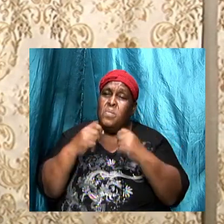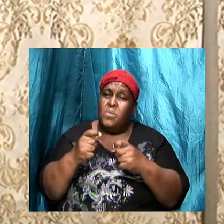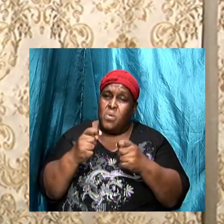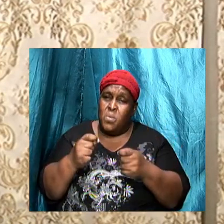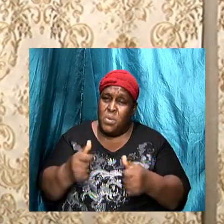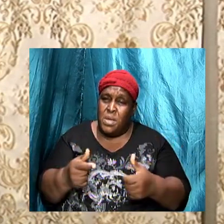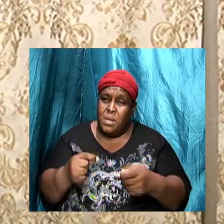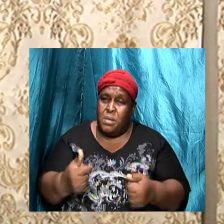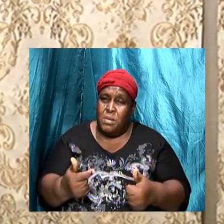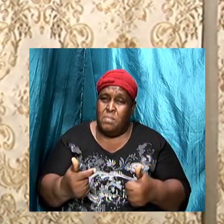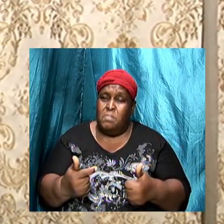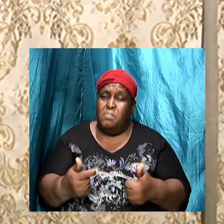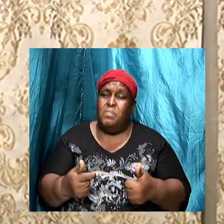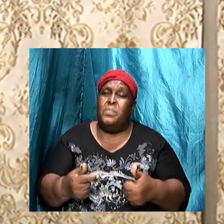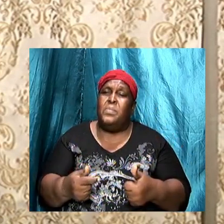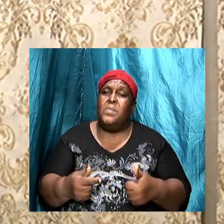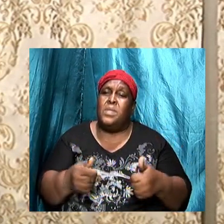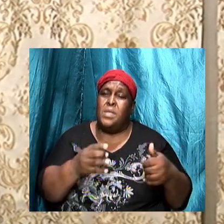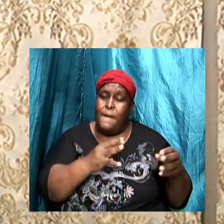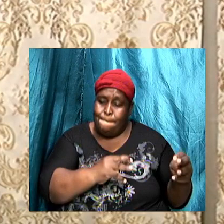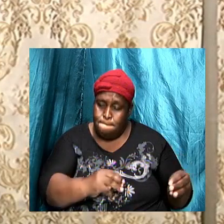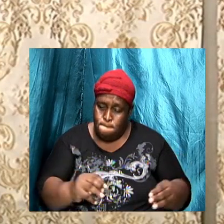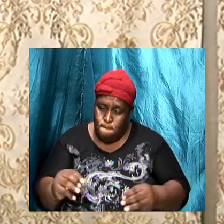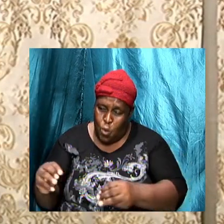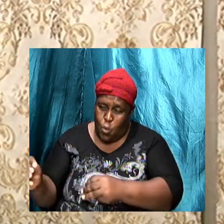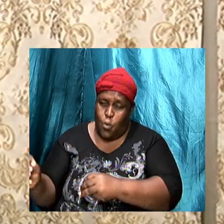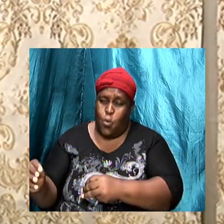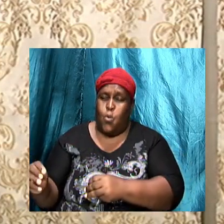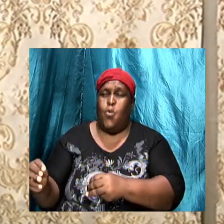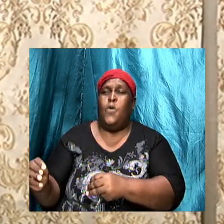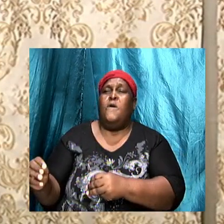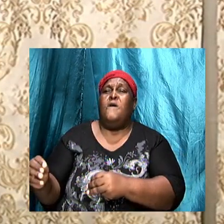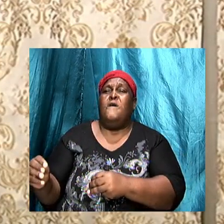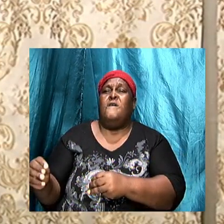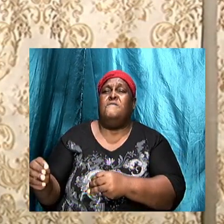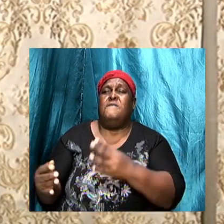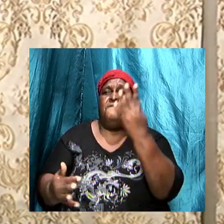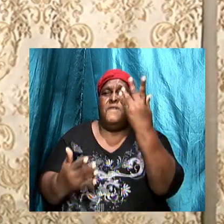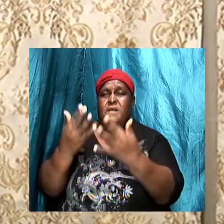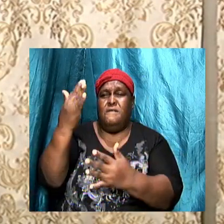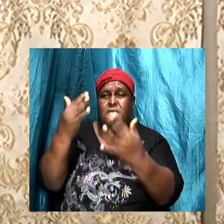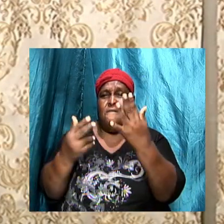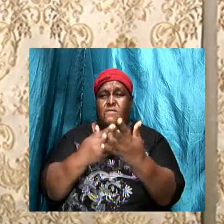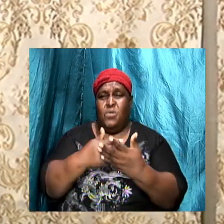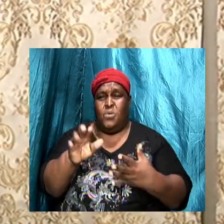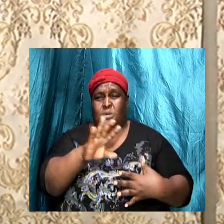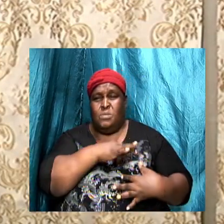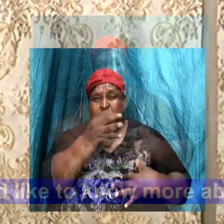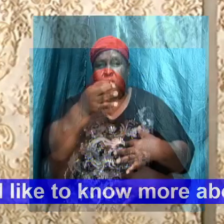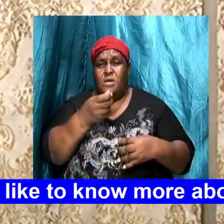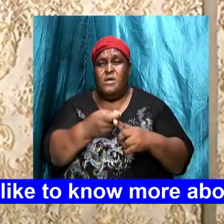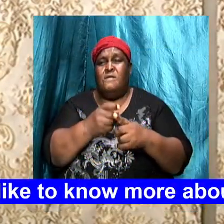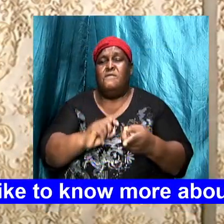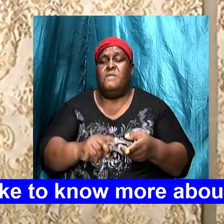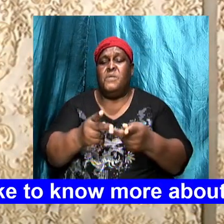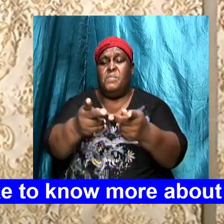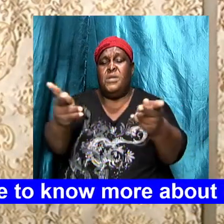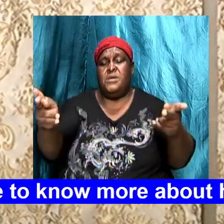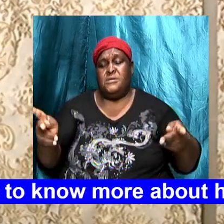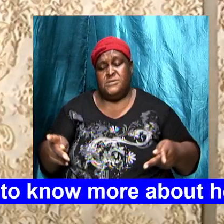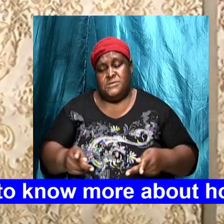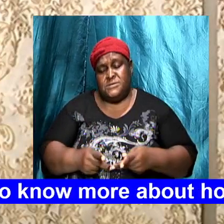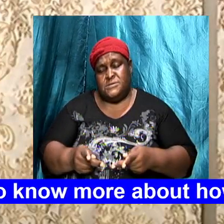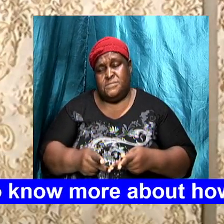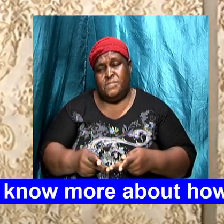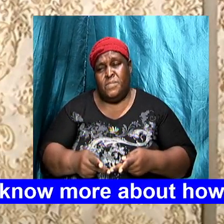and remove your lampstand from its place and in closing